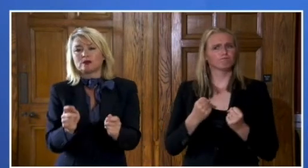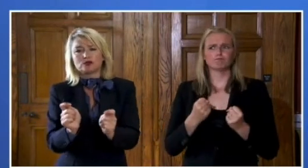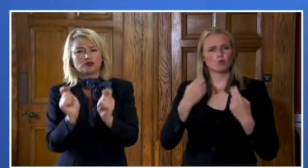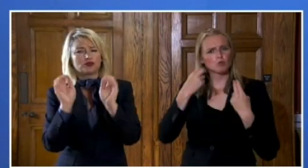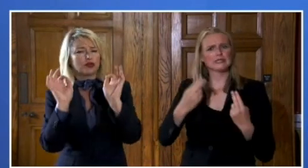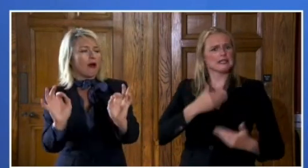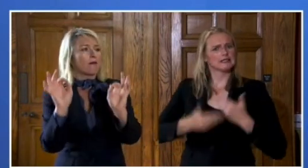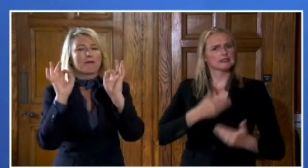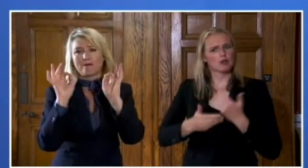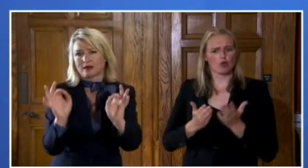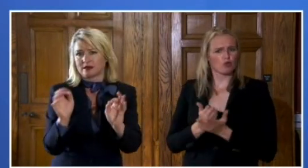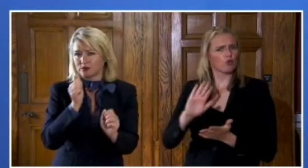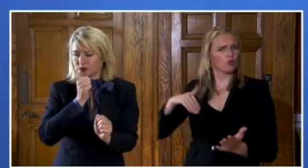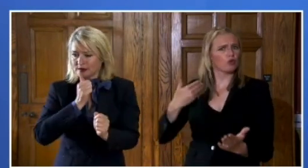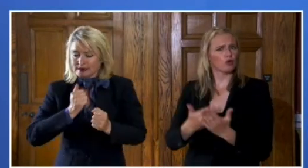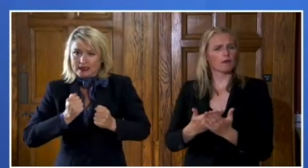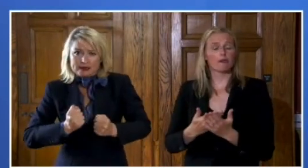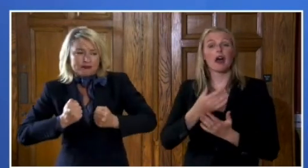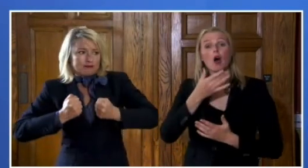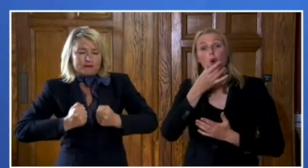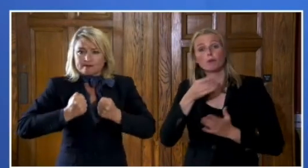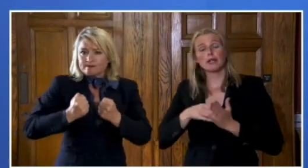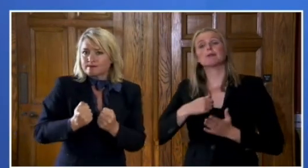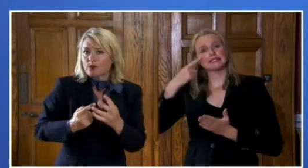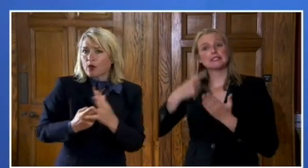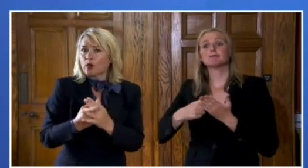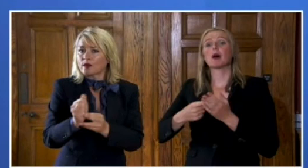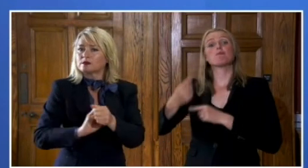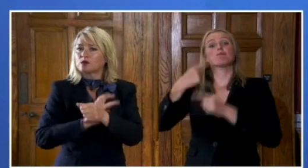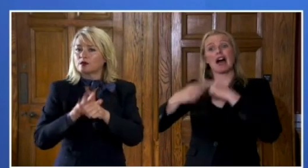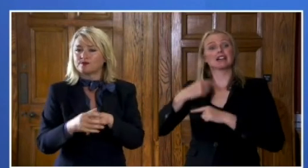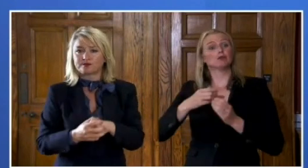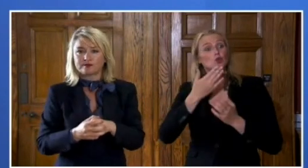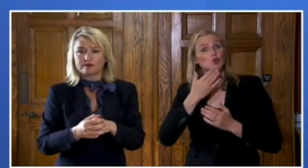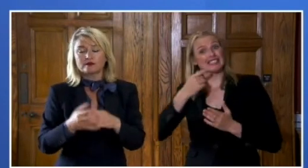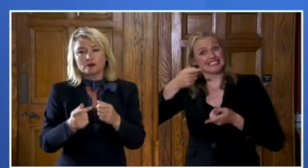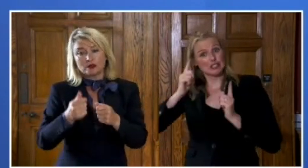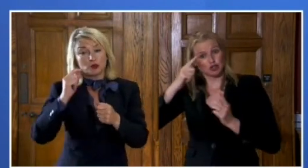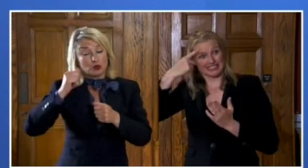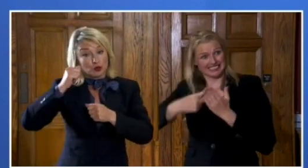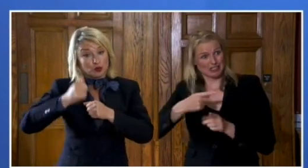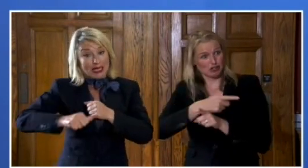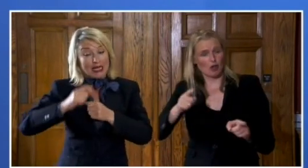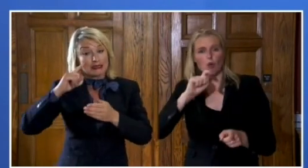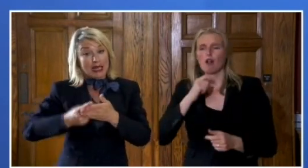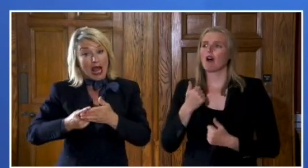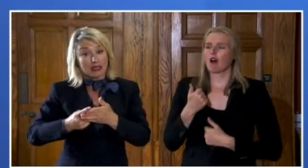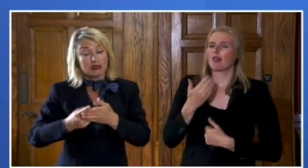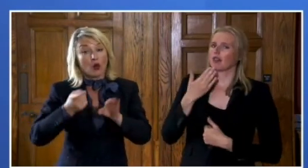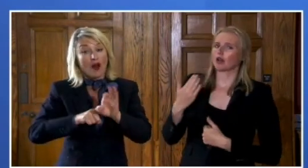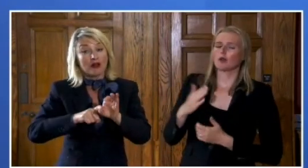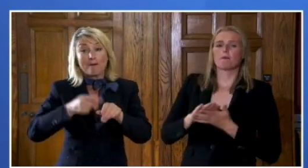COVID-19 pandemic. I hope today's decision will provide a platform for them to go forward positively into higher